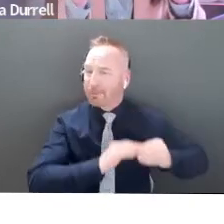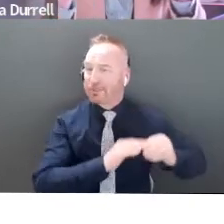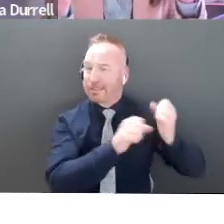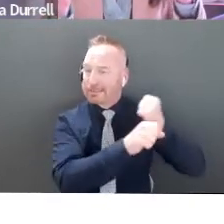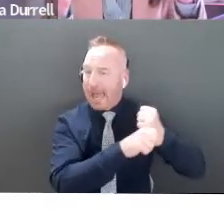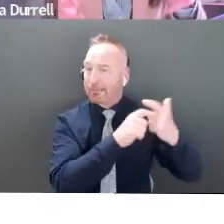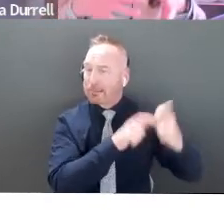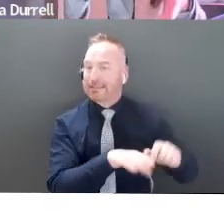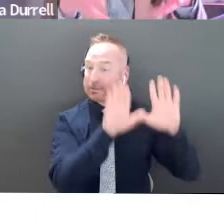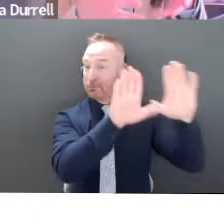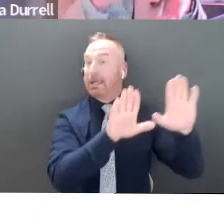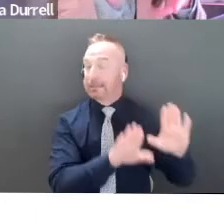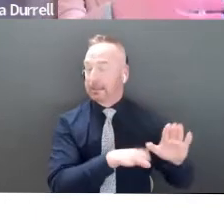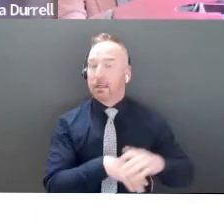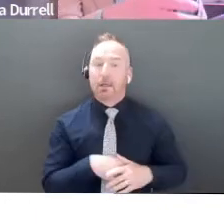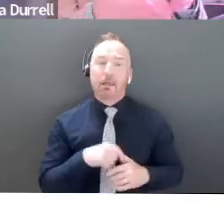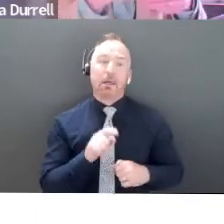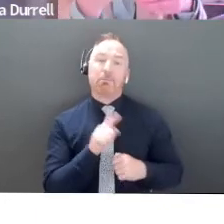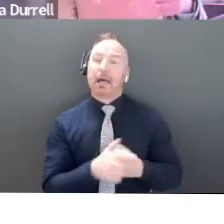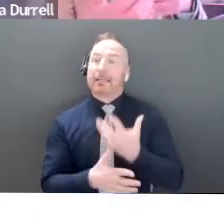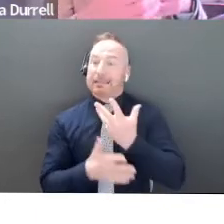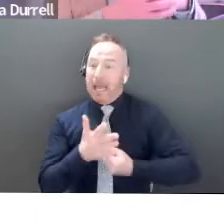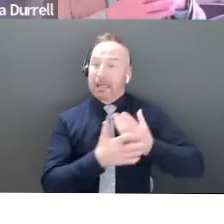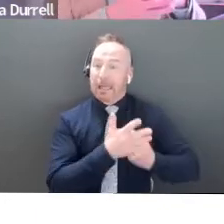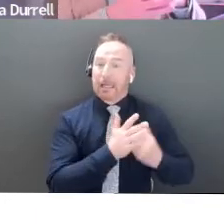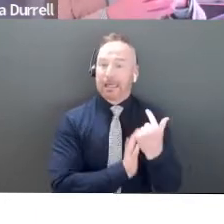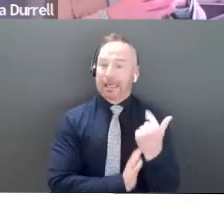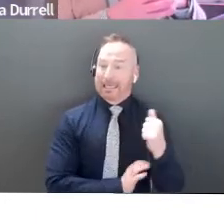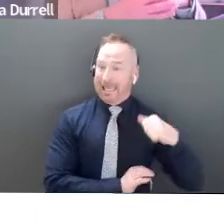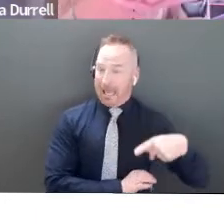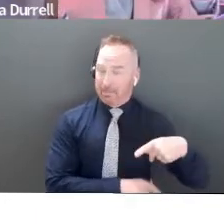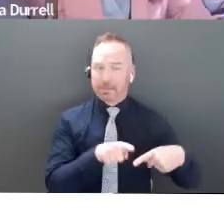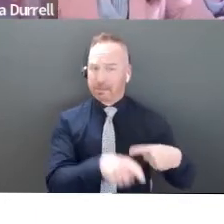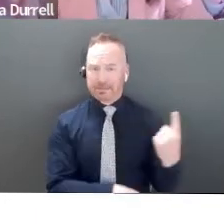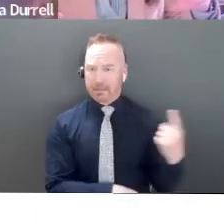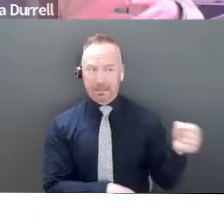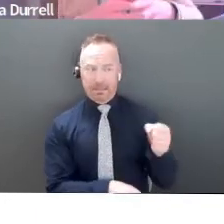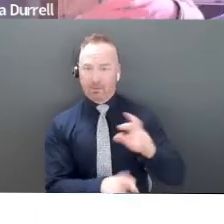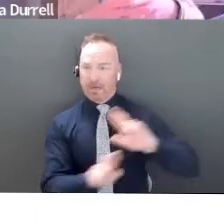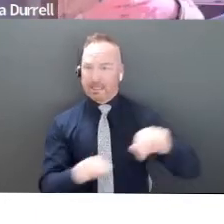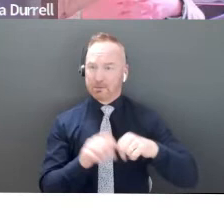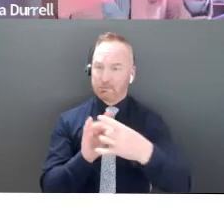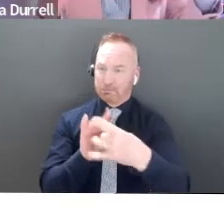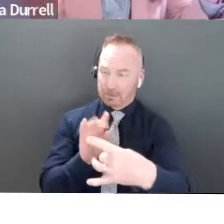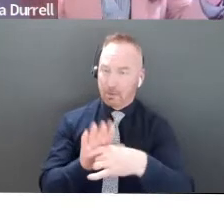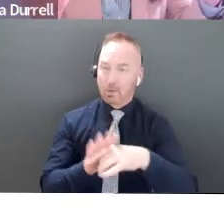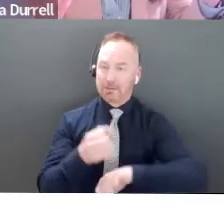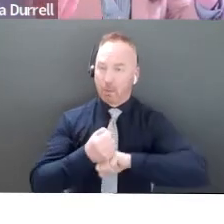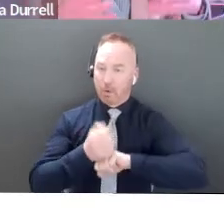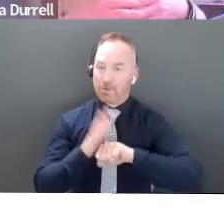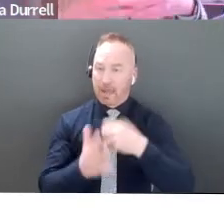you know, if there are gaps, make sure that you've got someone or you can speak to what those gaps are. You know, it's not even a bad thing if, you know,